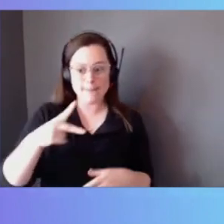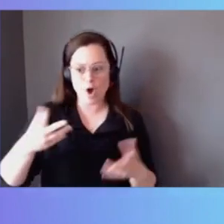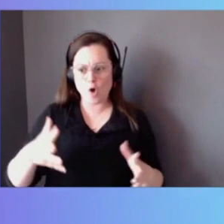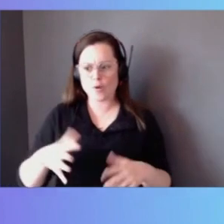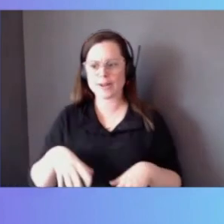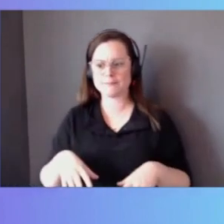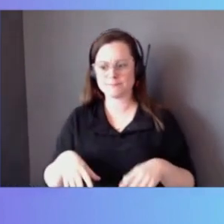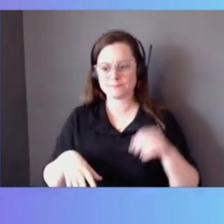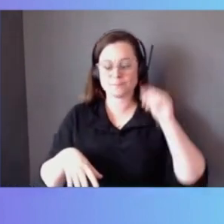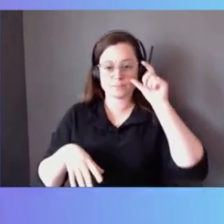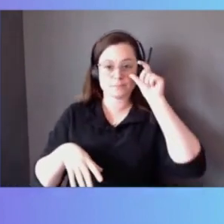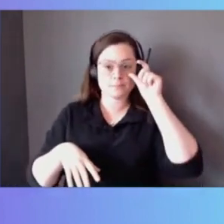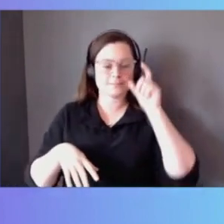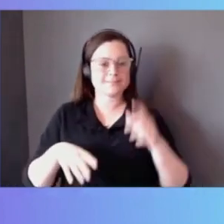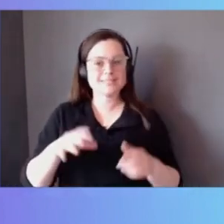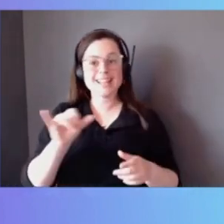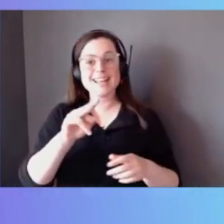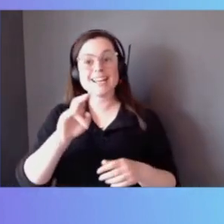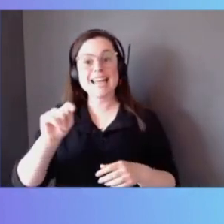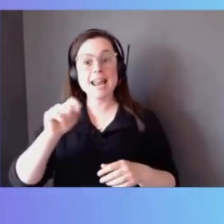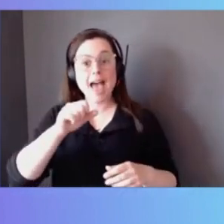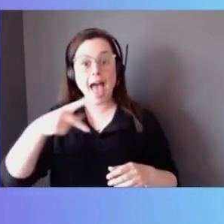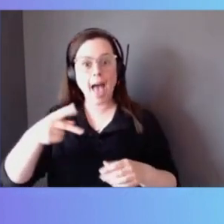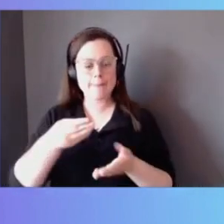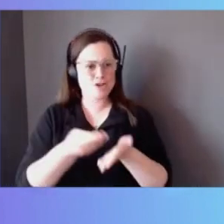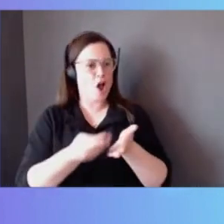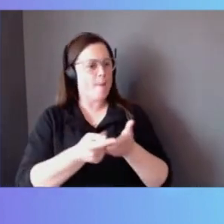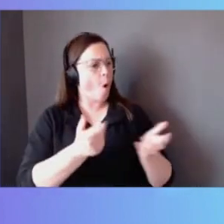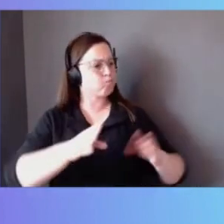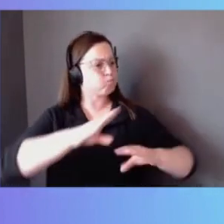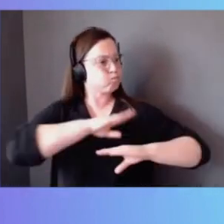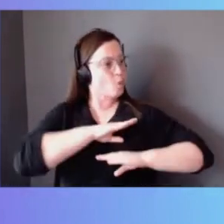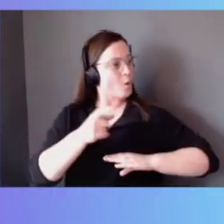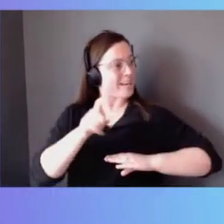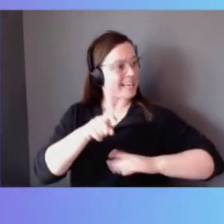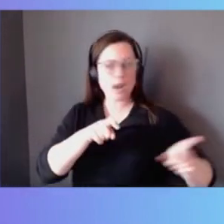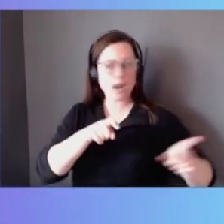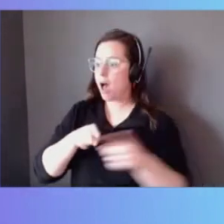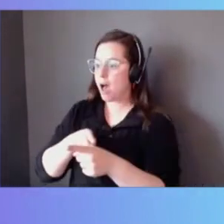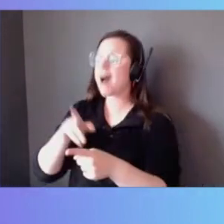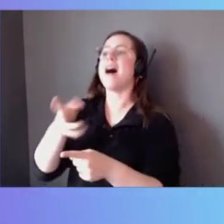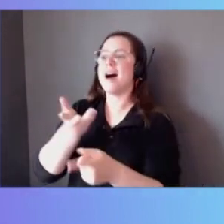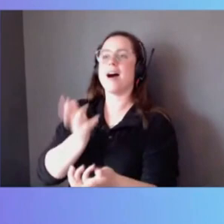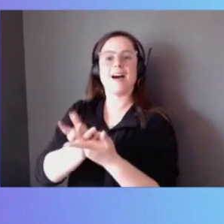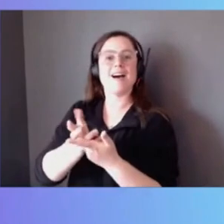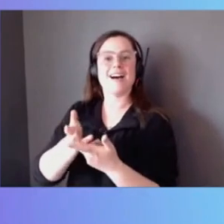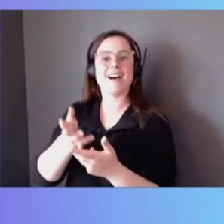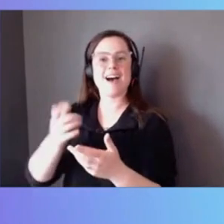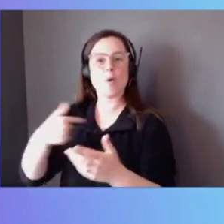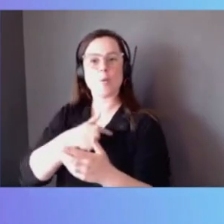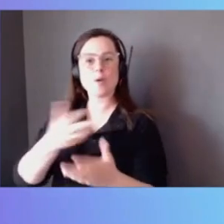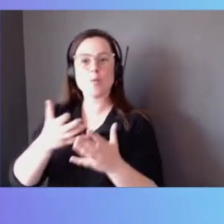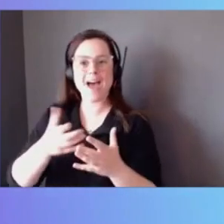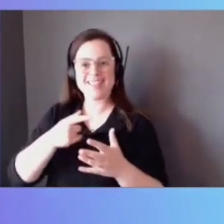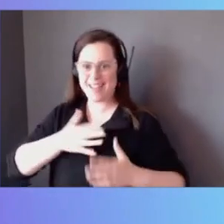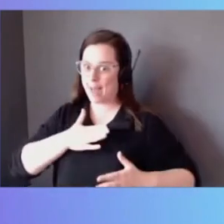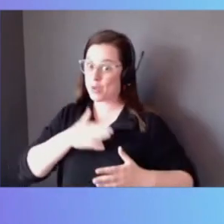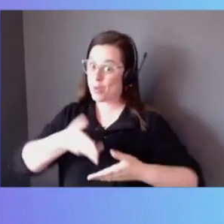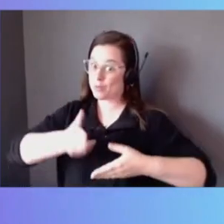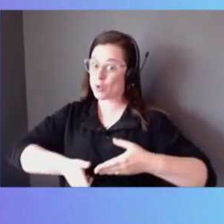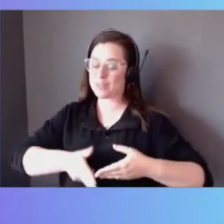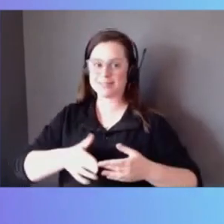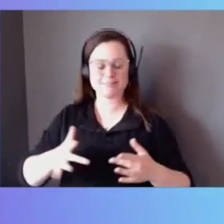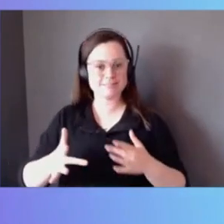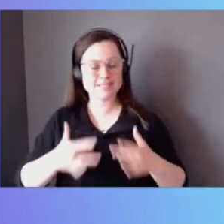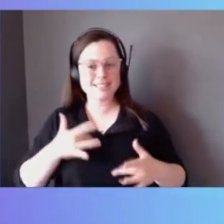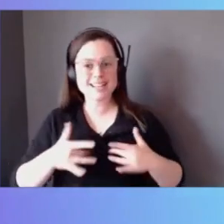And they're like, hey, this really meets our needs and we're going to go with it. And they've been very happy with the results. So, it's really, like you said, it's really amazing to see all